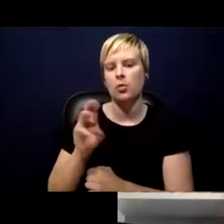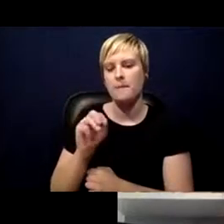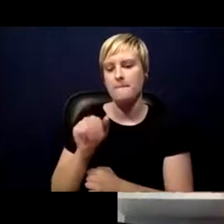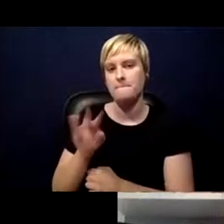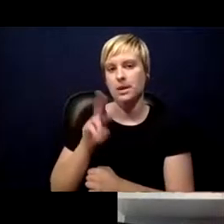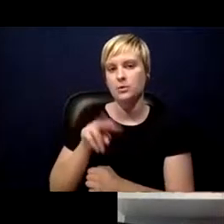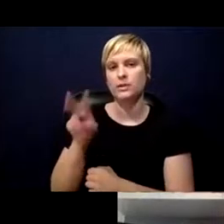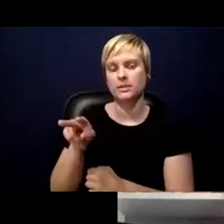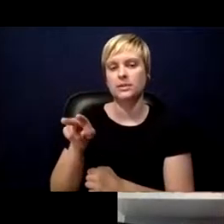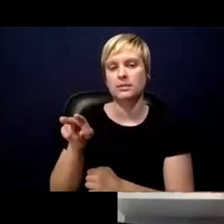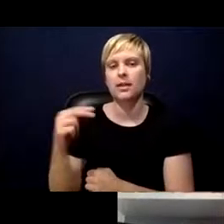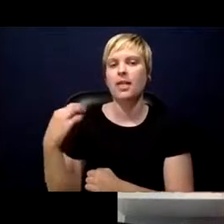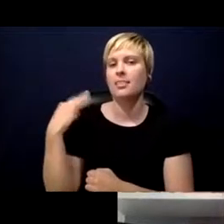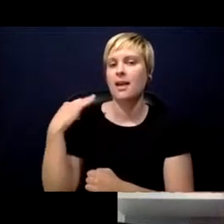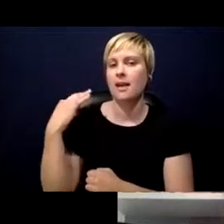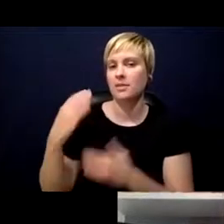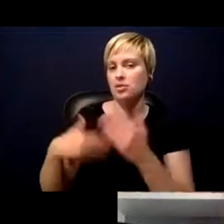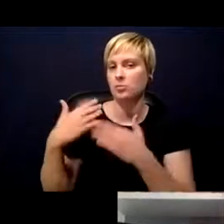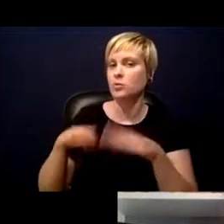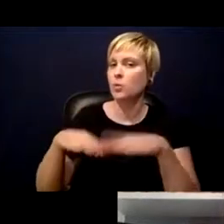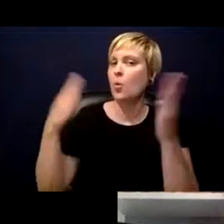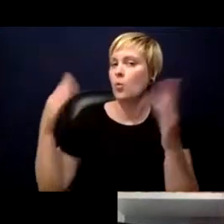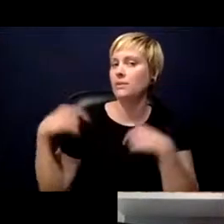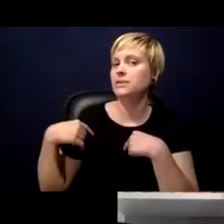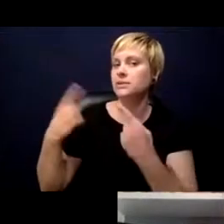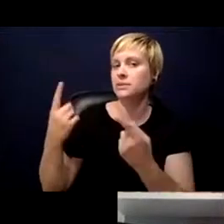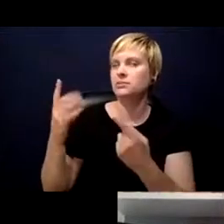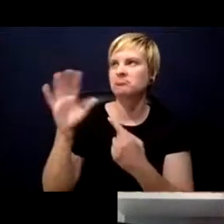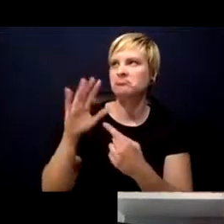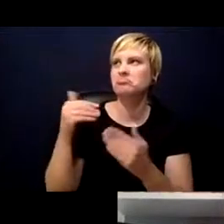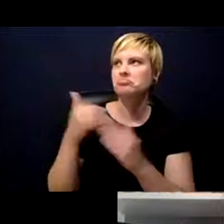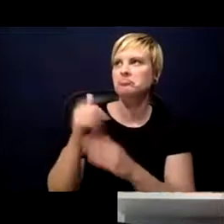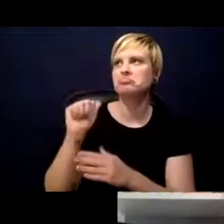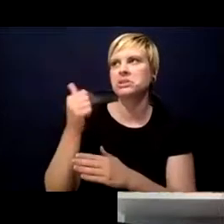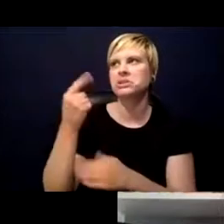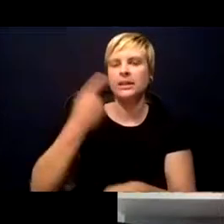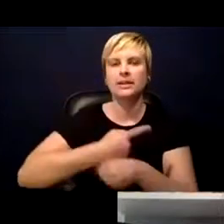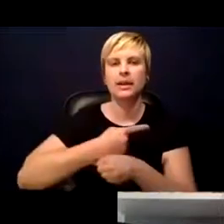process has been open since then, so for about 10 days or so.